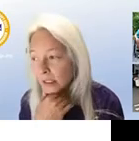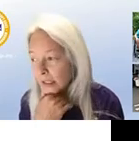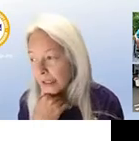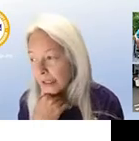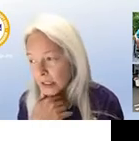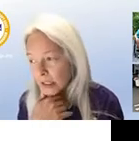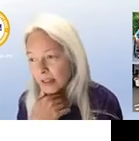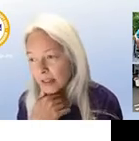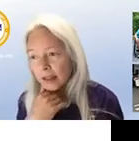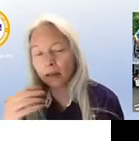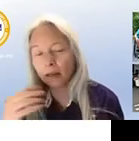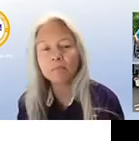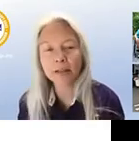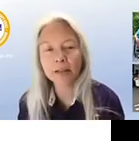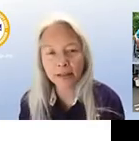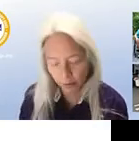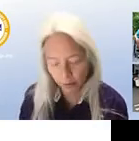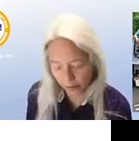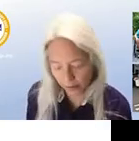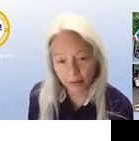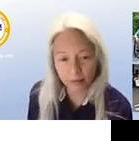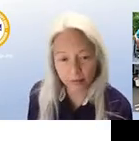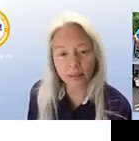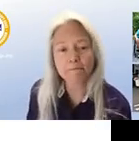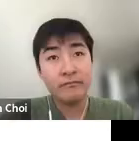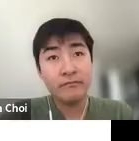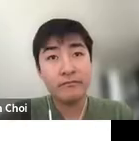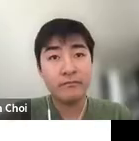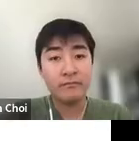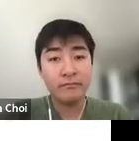animal that has to be something that helps to mitigate that person's disability